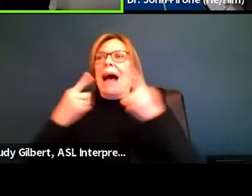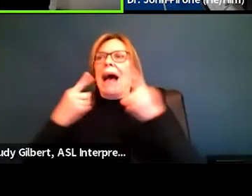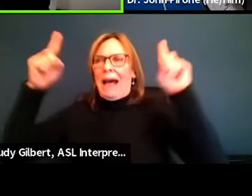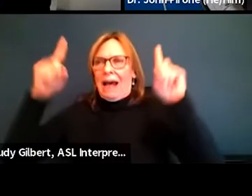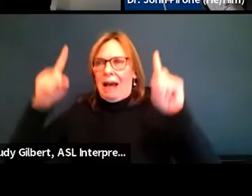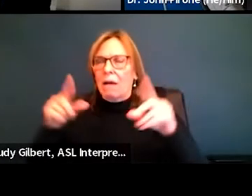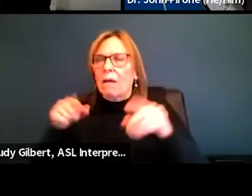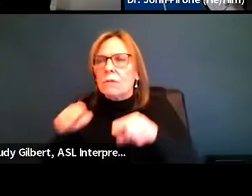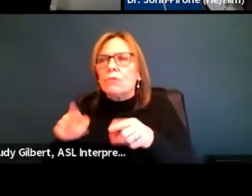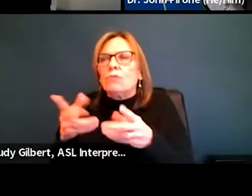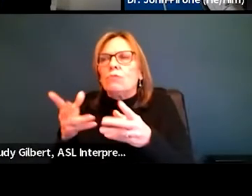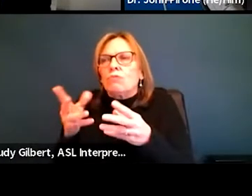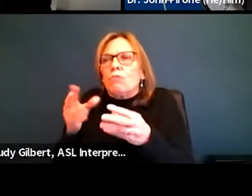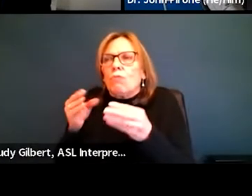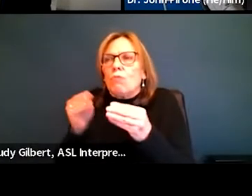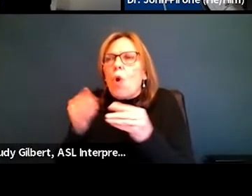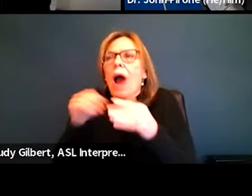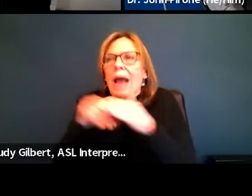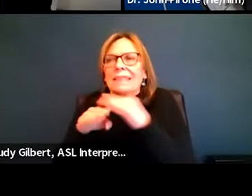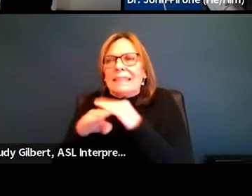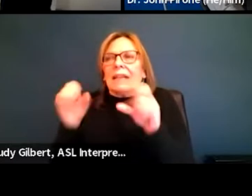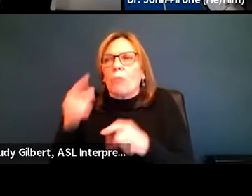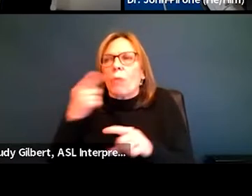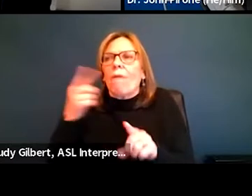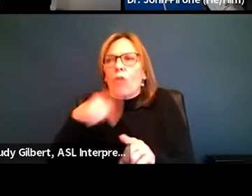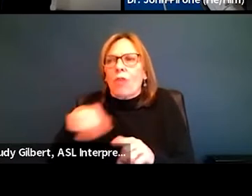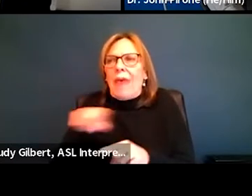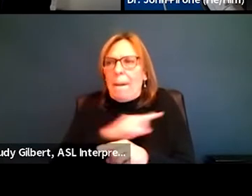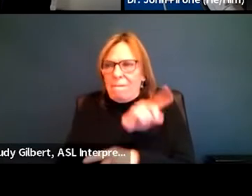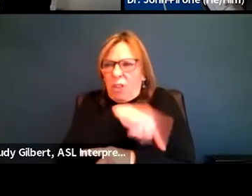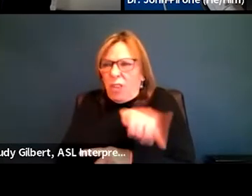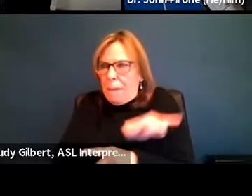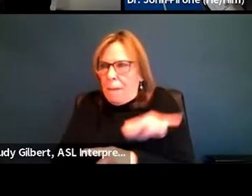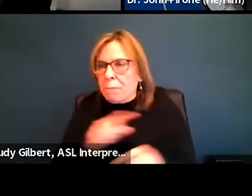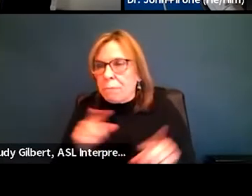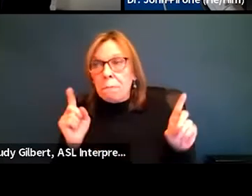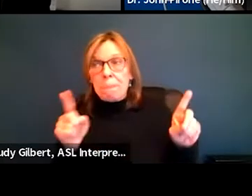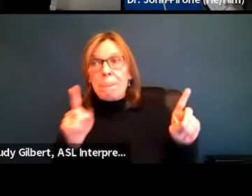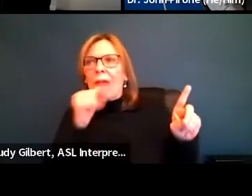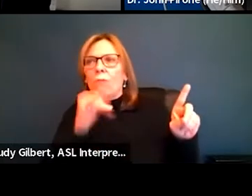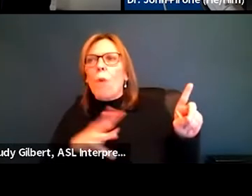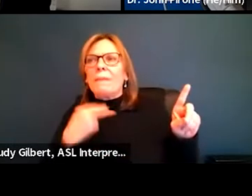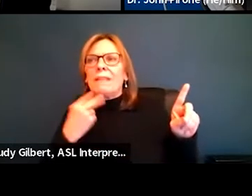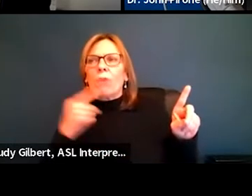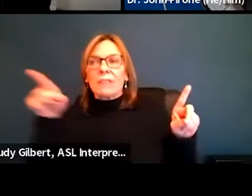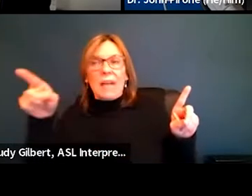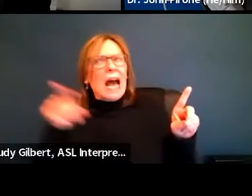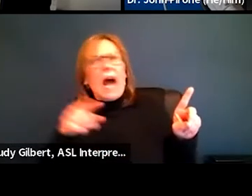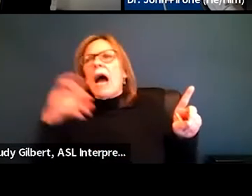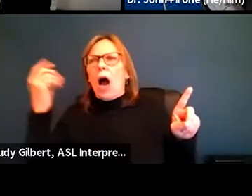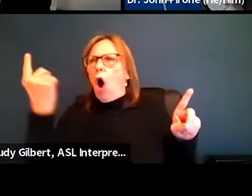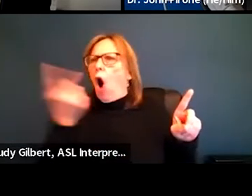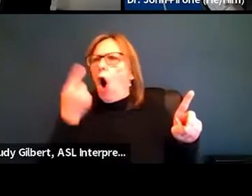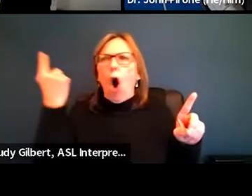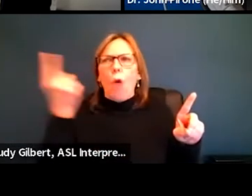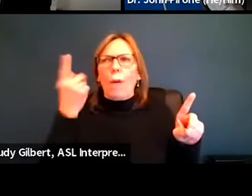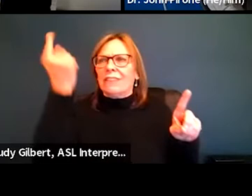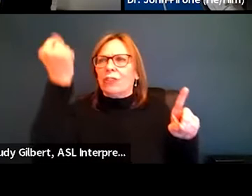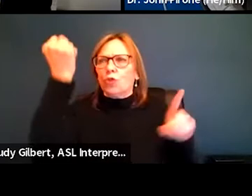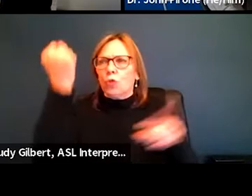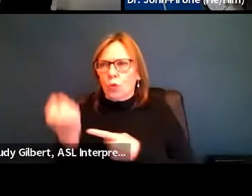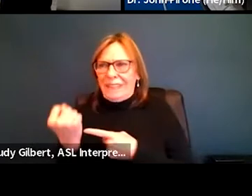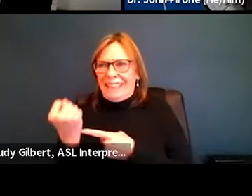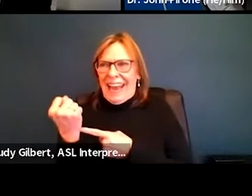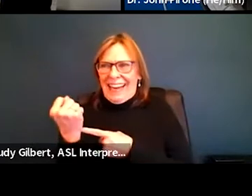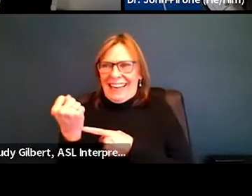And that's a reminder for this committee that it should always be on a Tuesday because that's the only